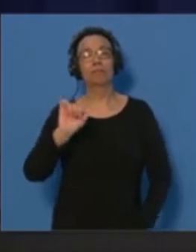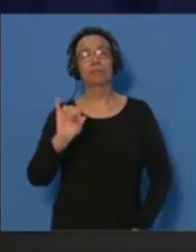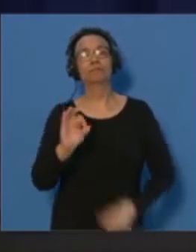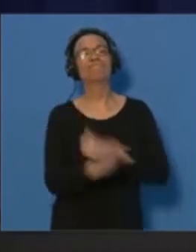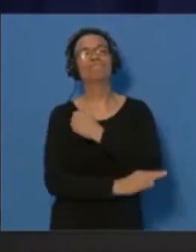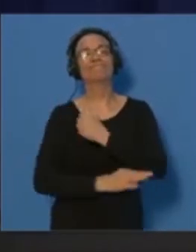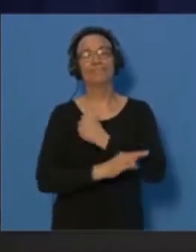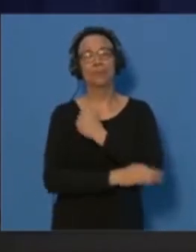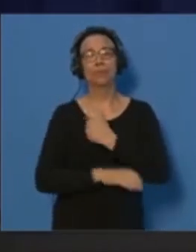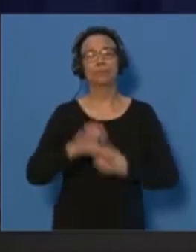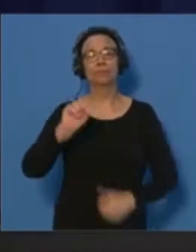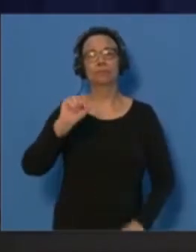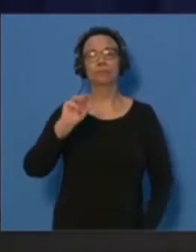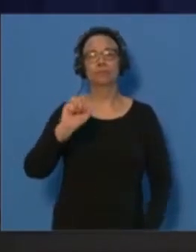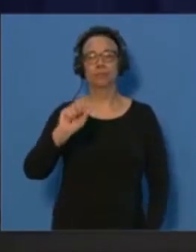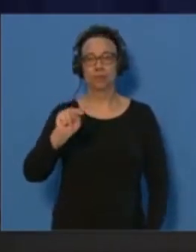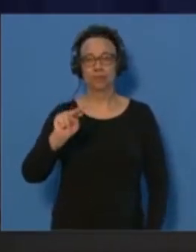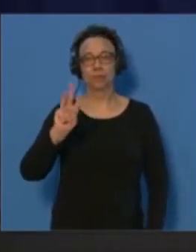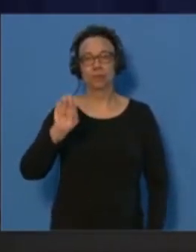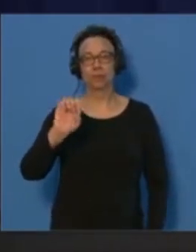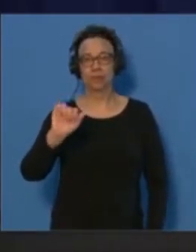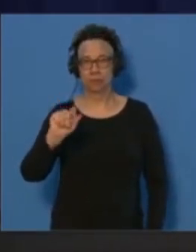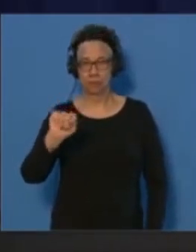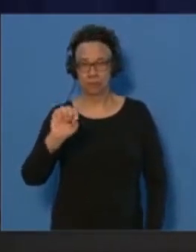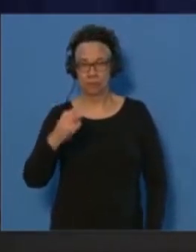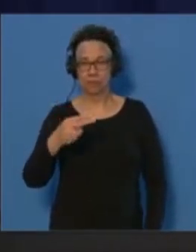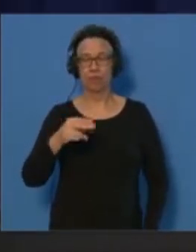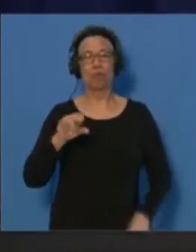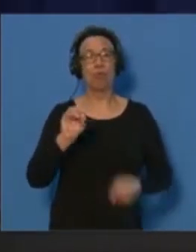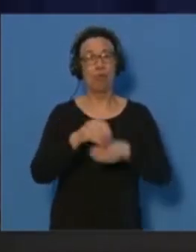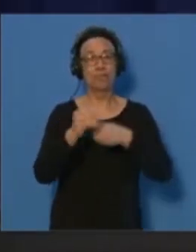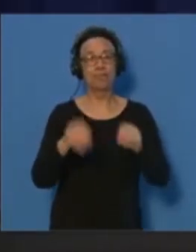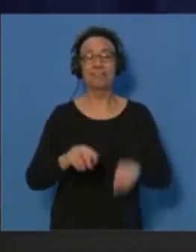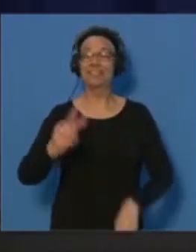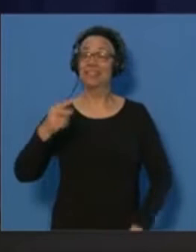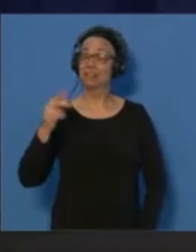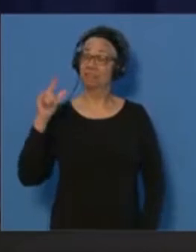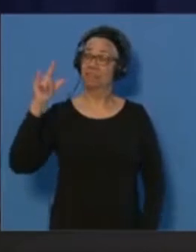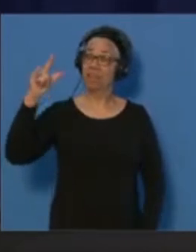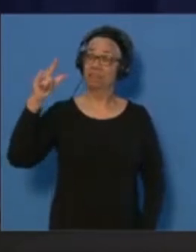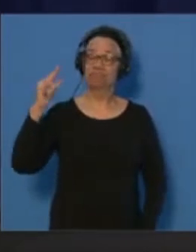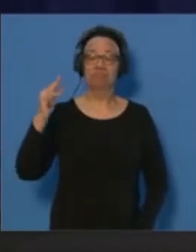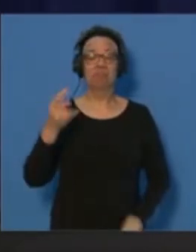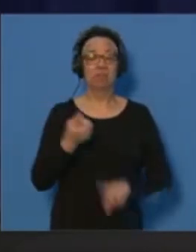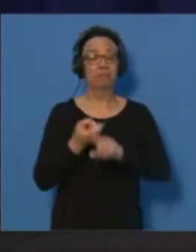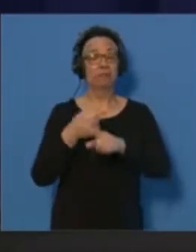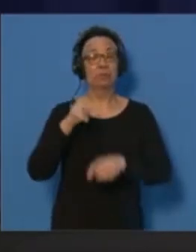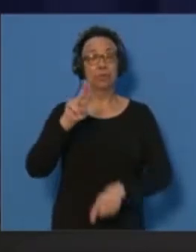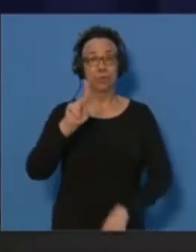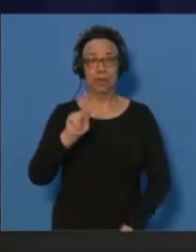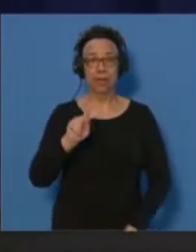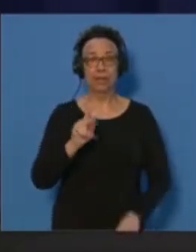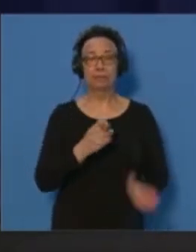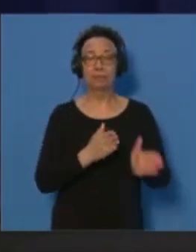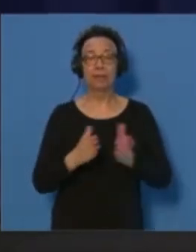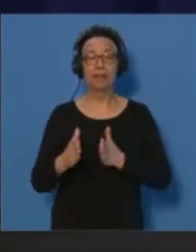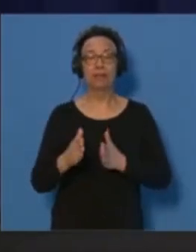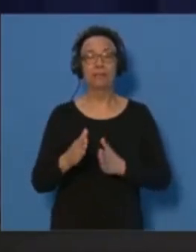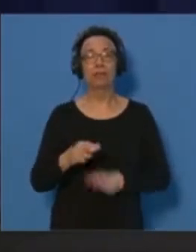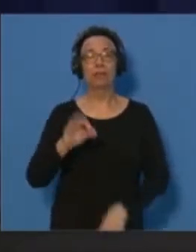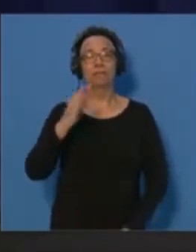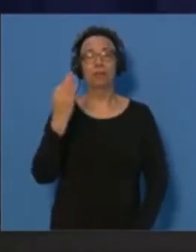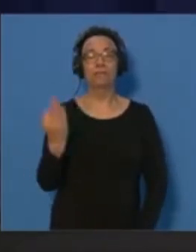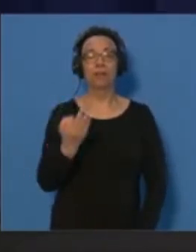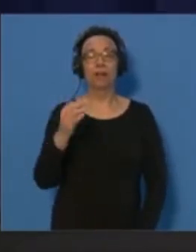a second Airbridge flight from the UK has been organised for Friday 24th April.